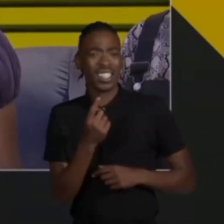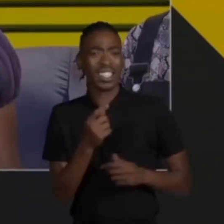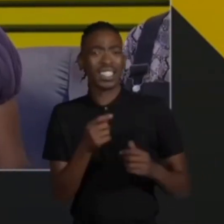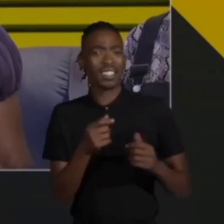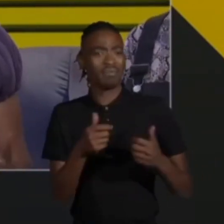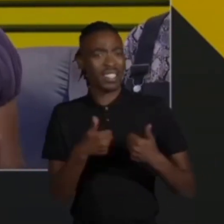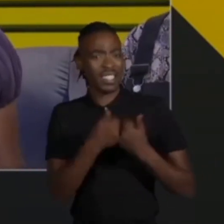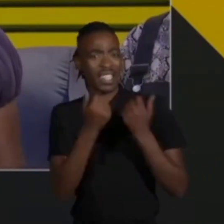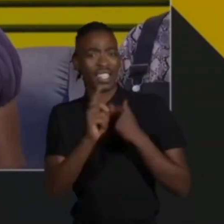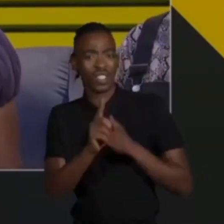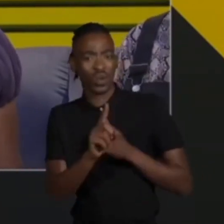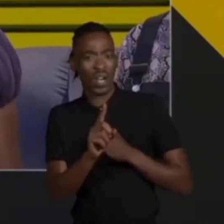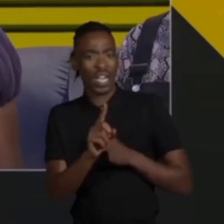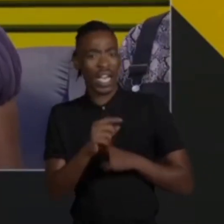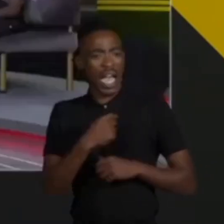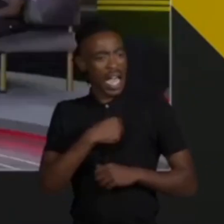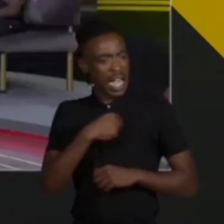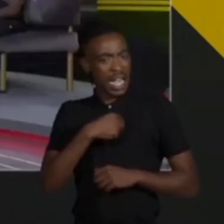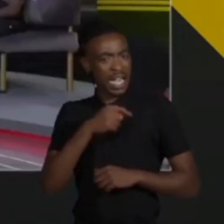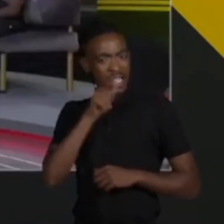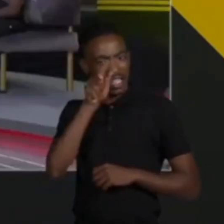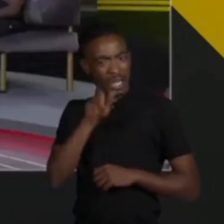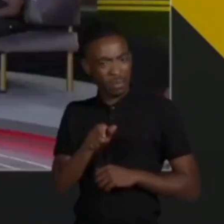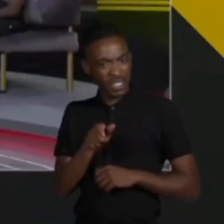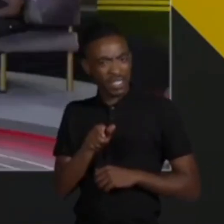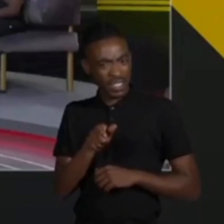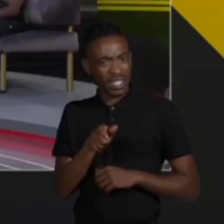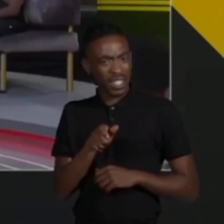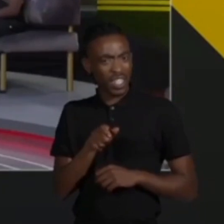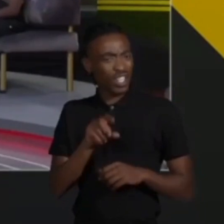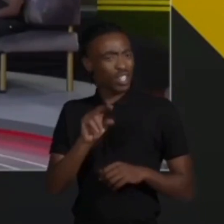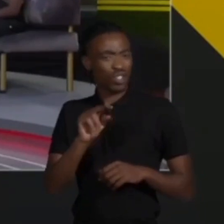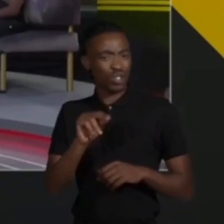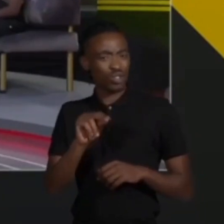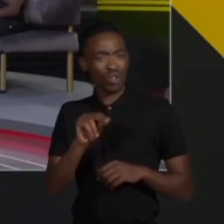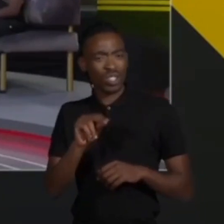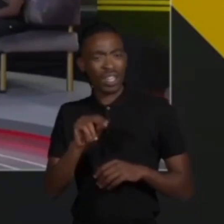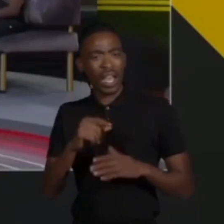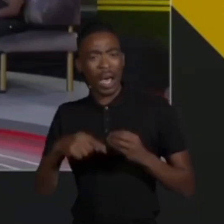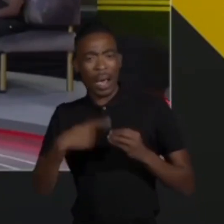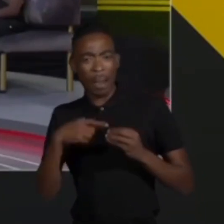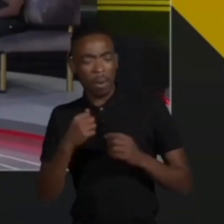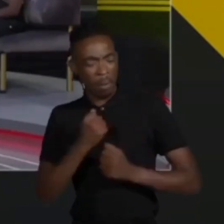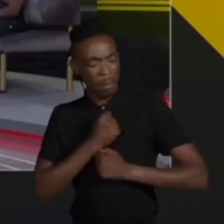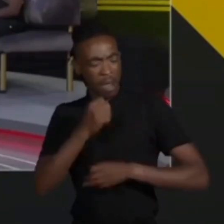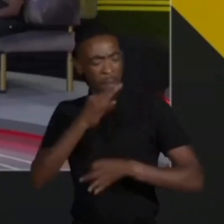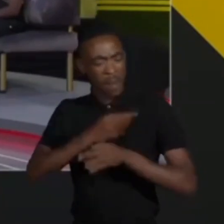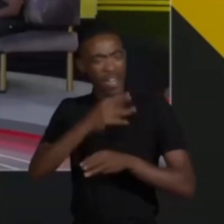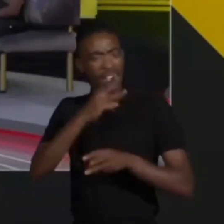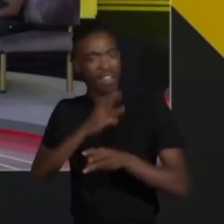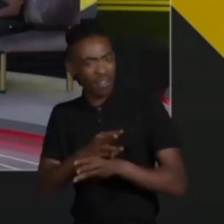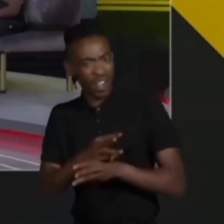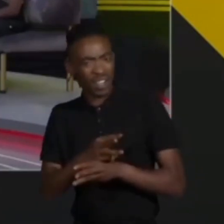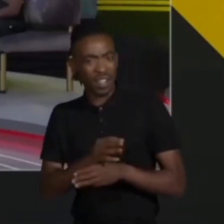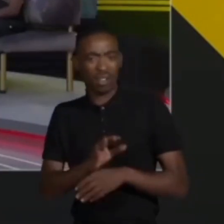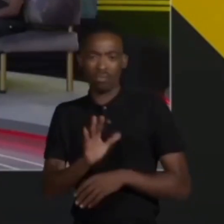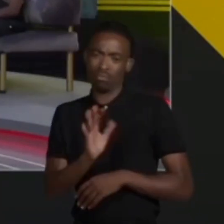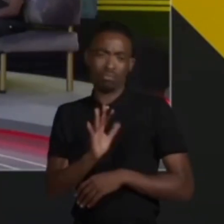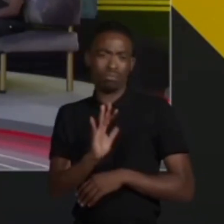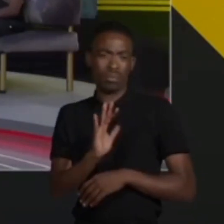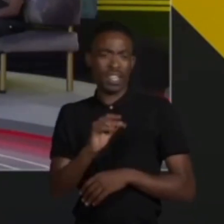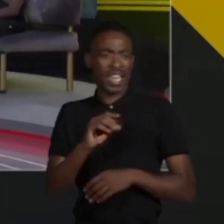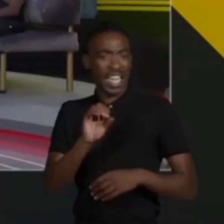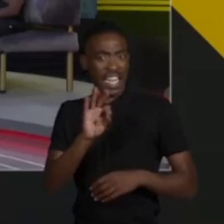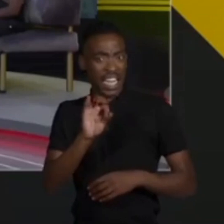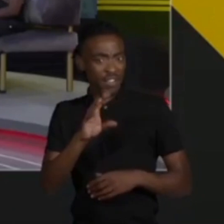in because my individuality is now based on whatever my parents did whoever they are and if you step outside